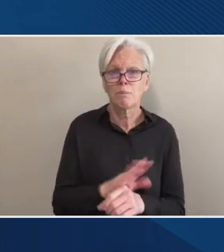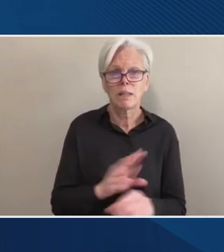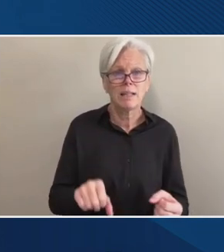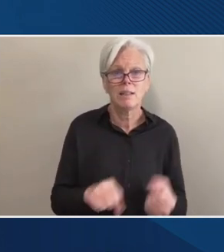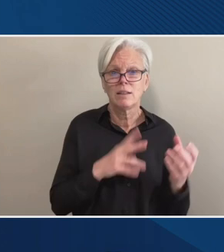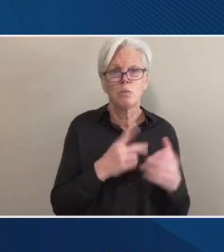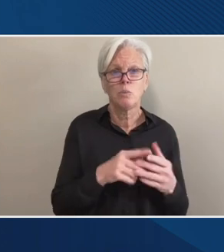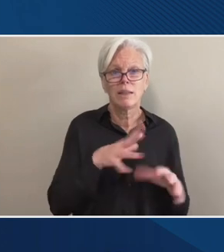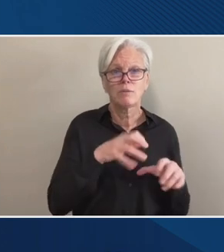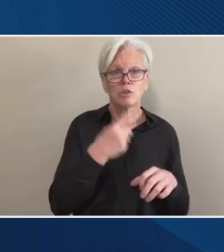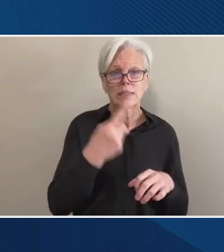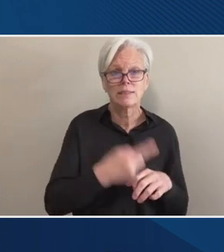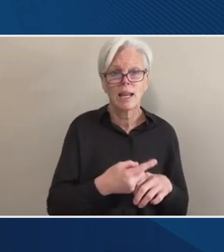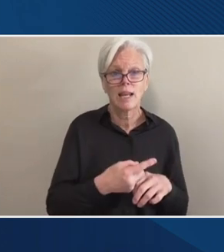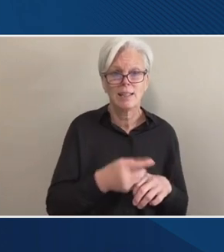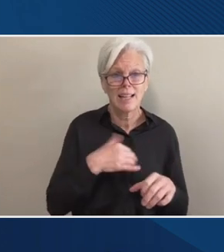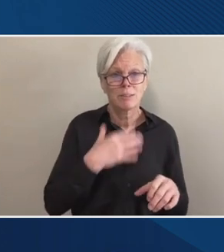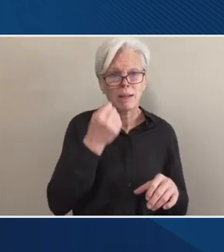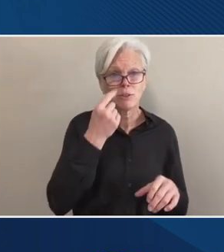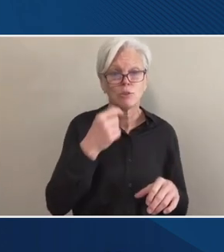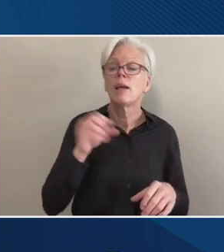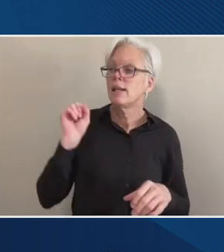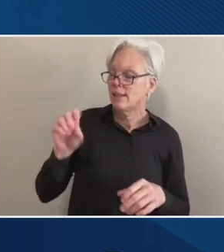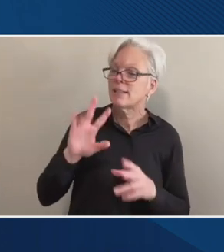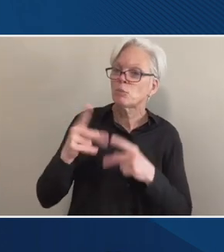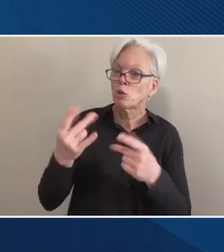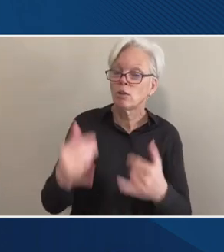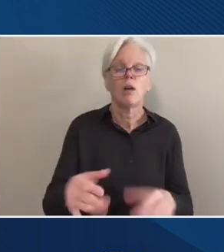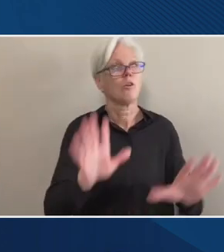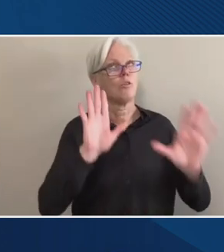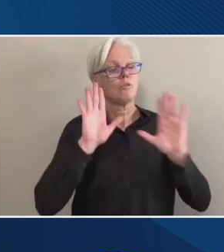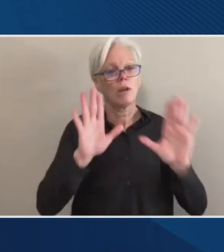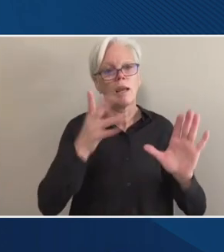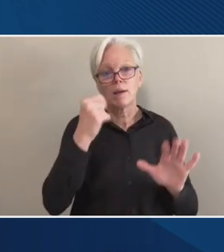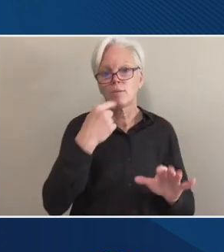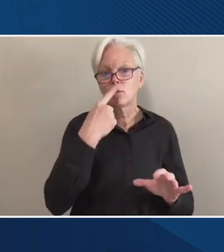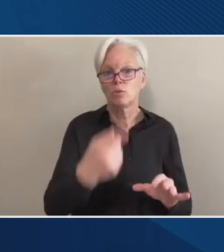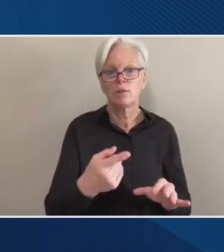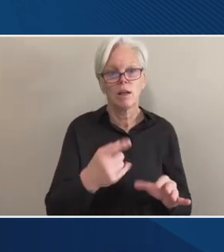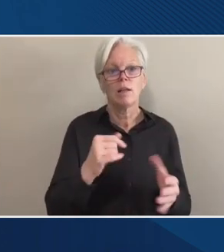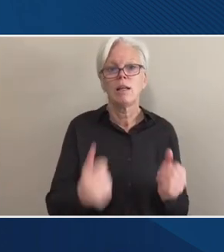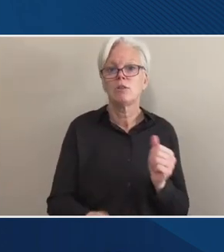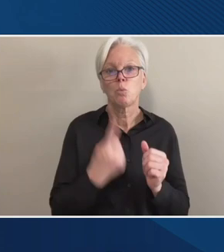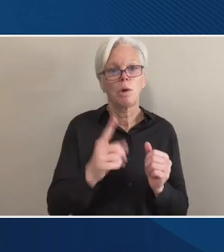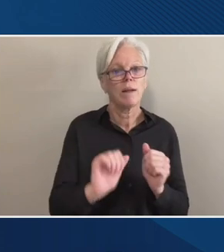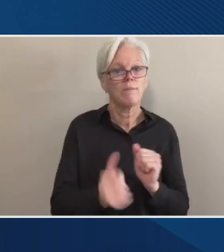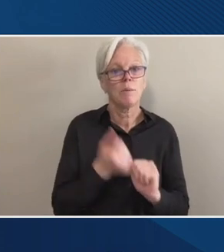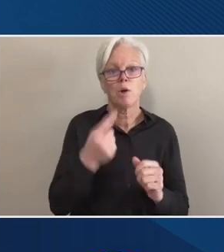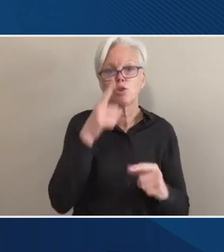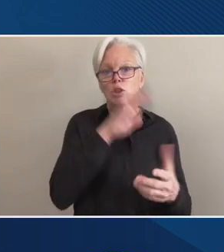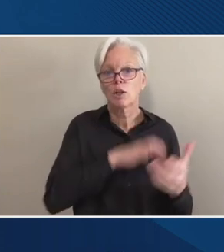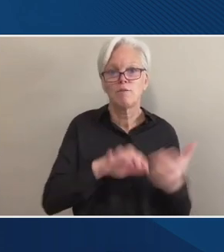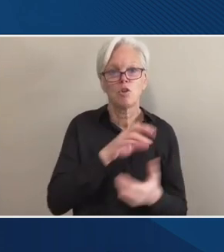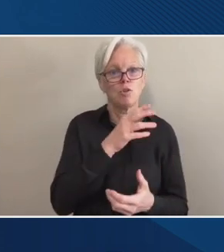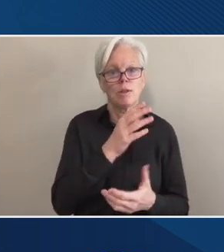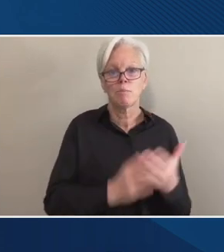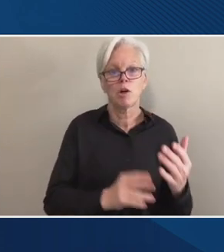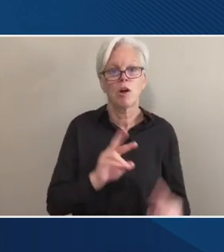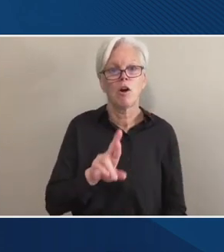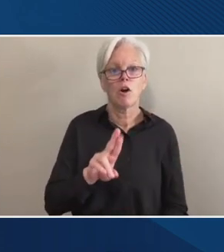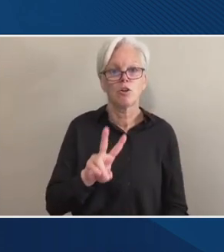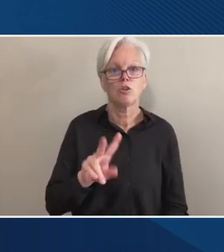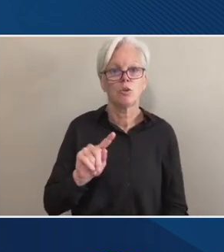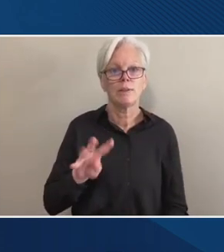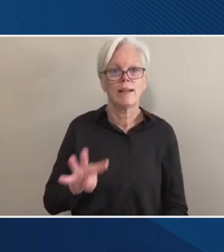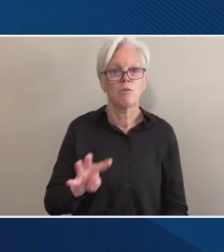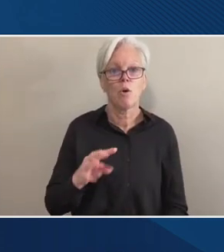is the proposal right now. Okay, great. Because I got to tell you, it's been one of the most confusing parts of R2-T4s. And I'm not even sure I